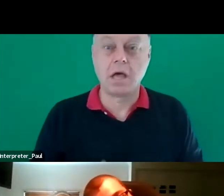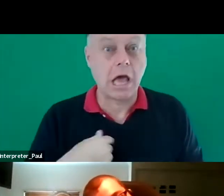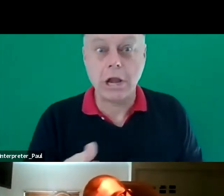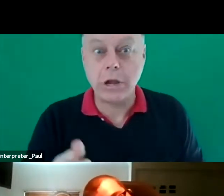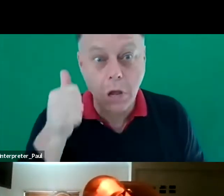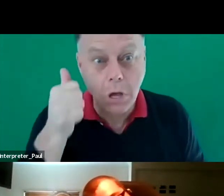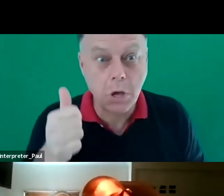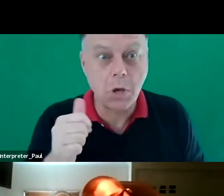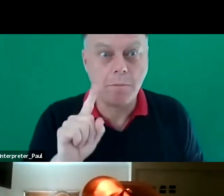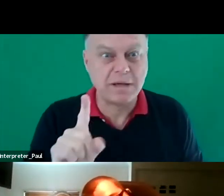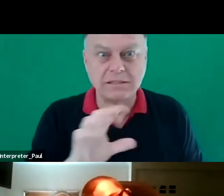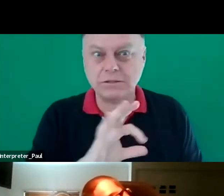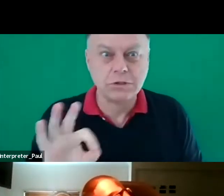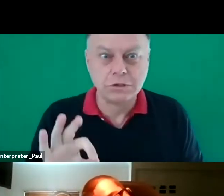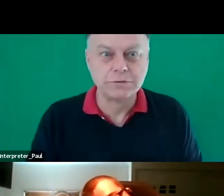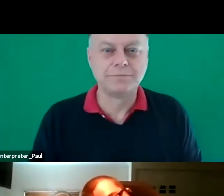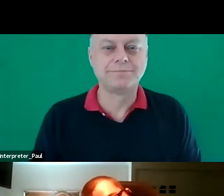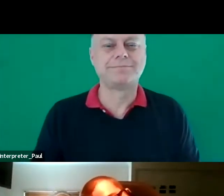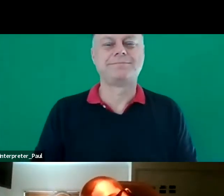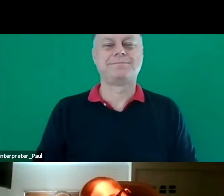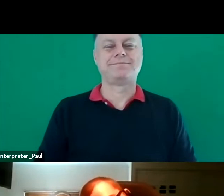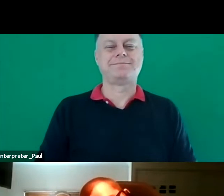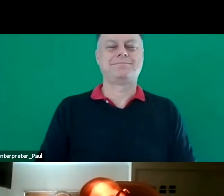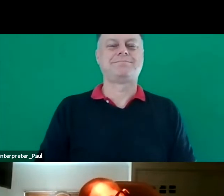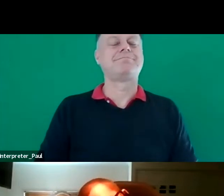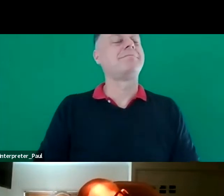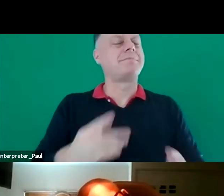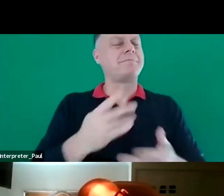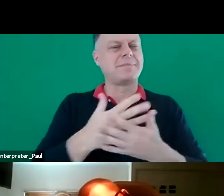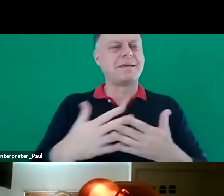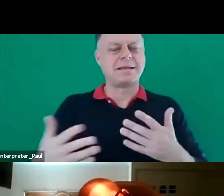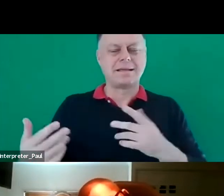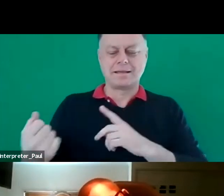a lot of impacts.